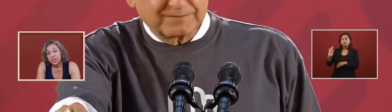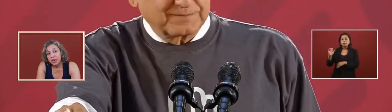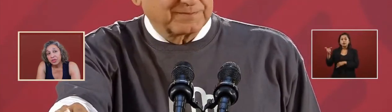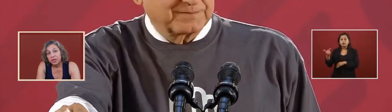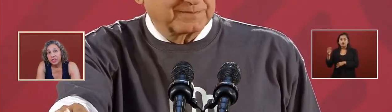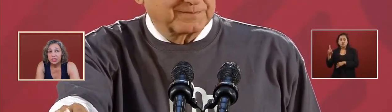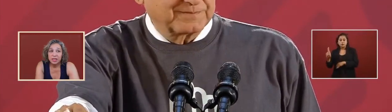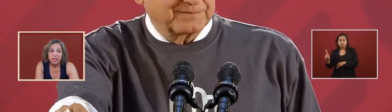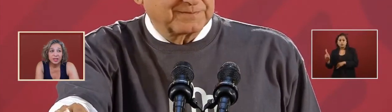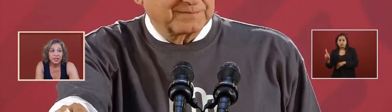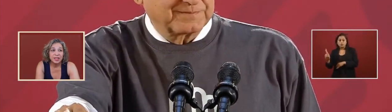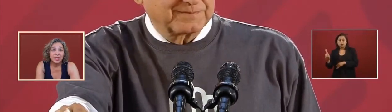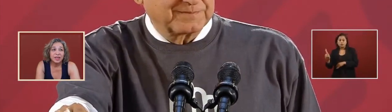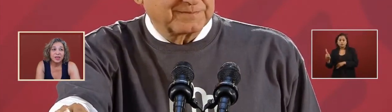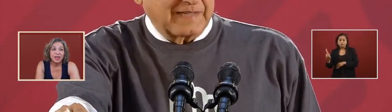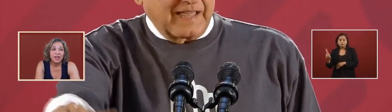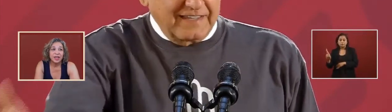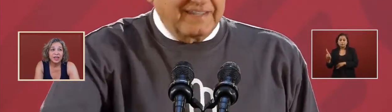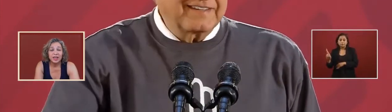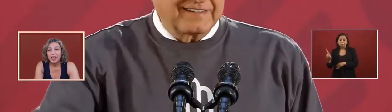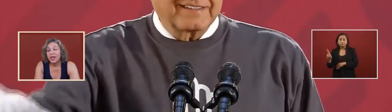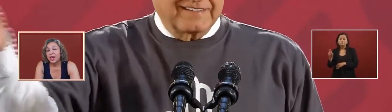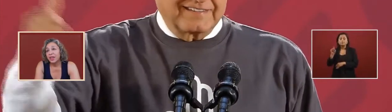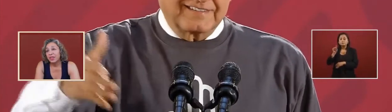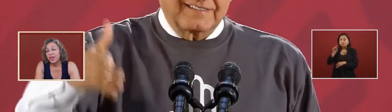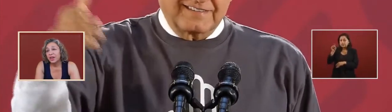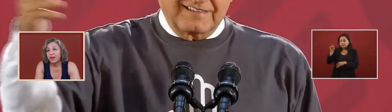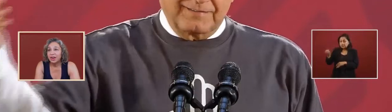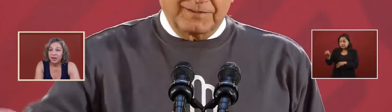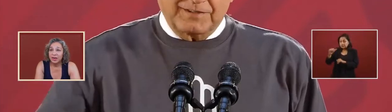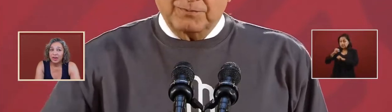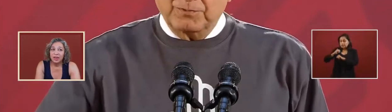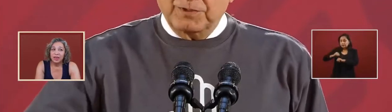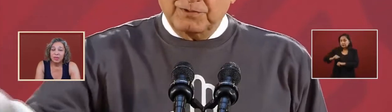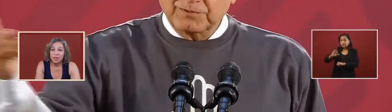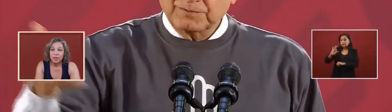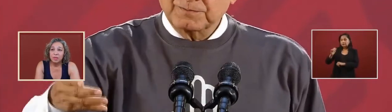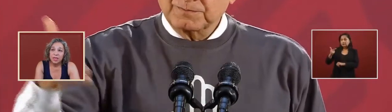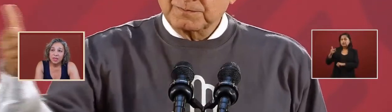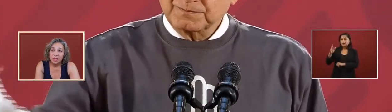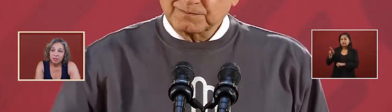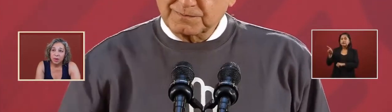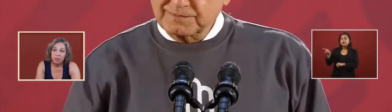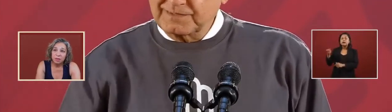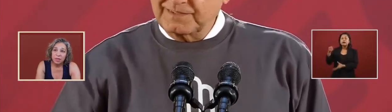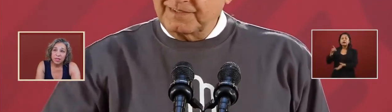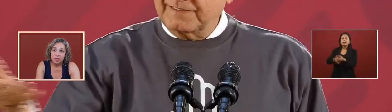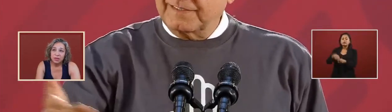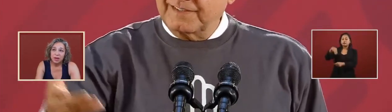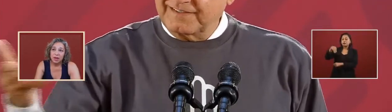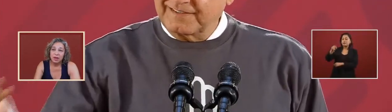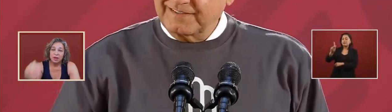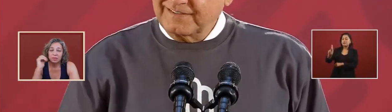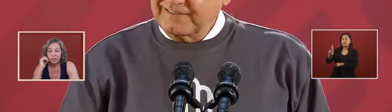general district attorney and there the minister public